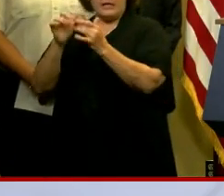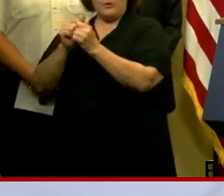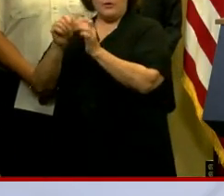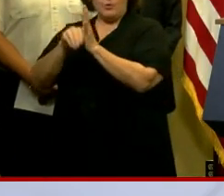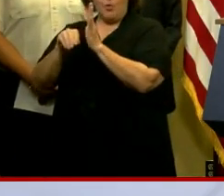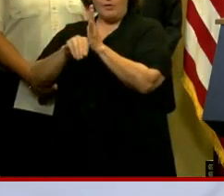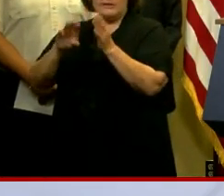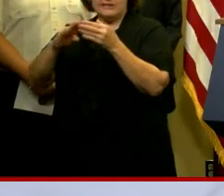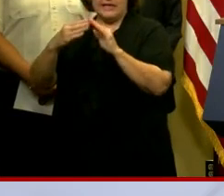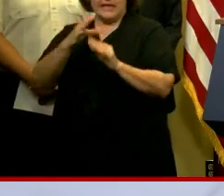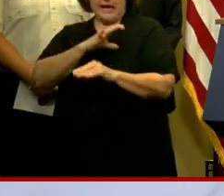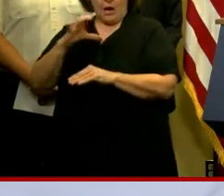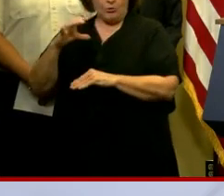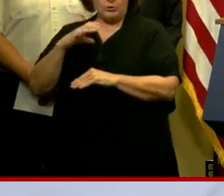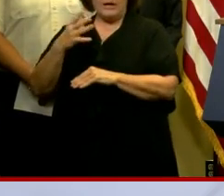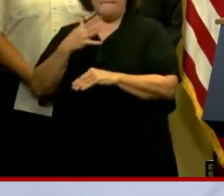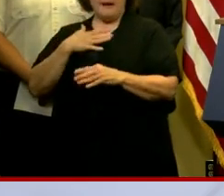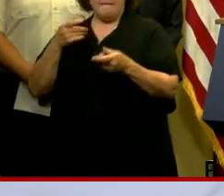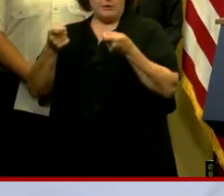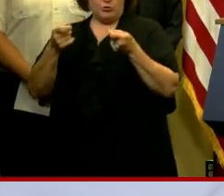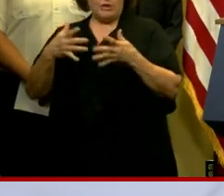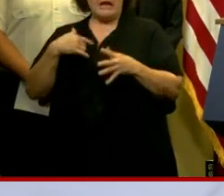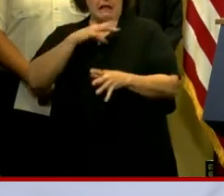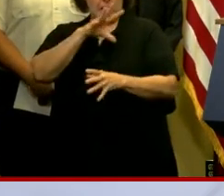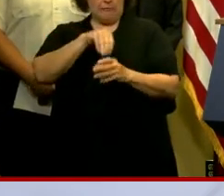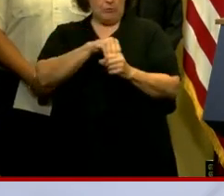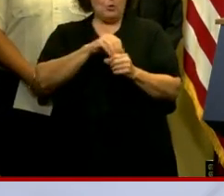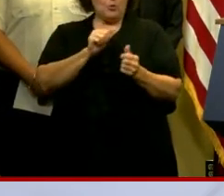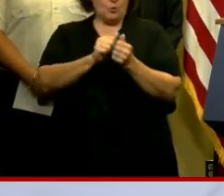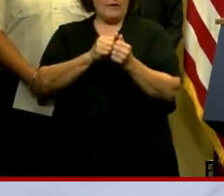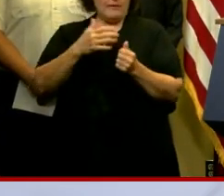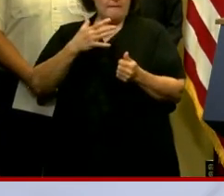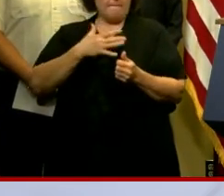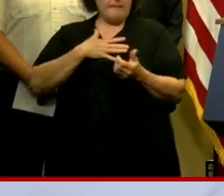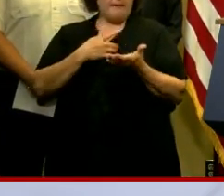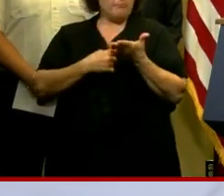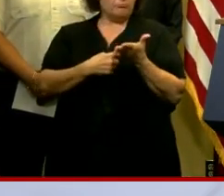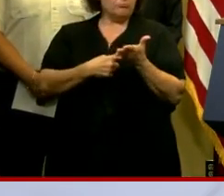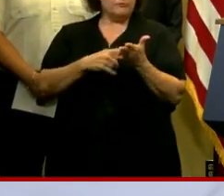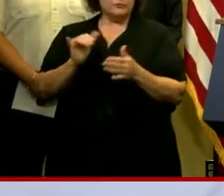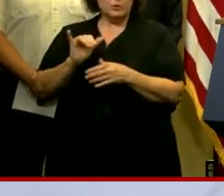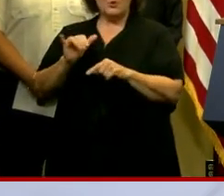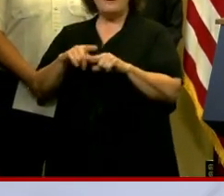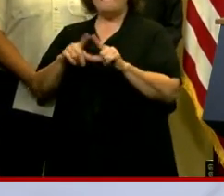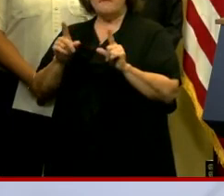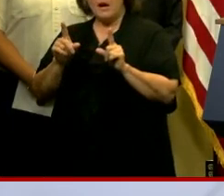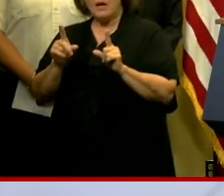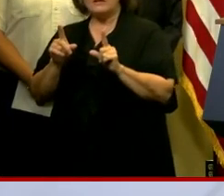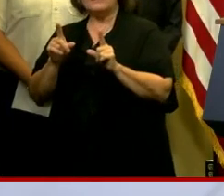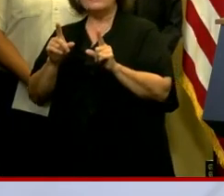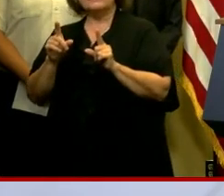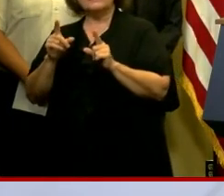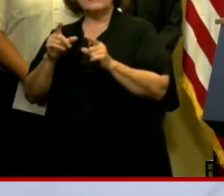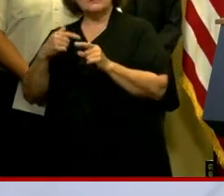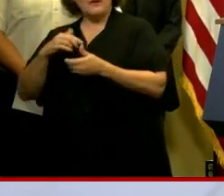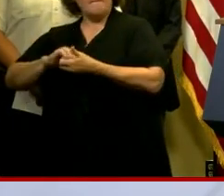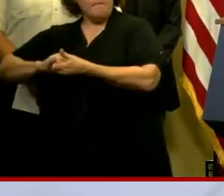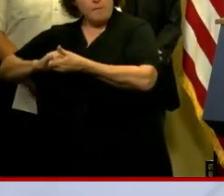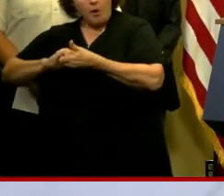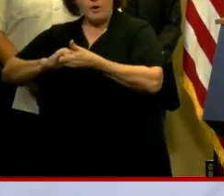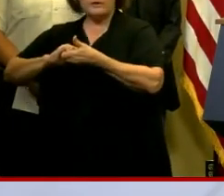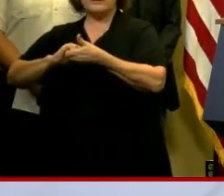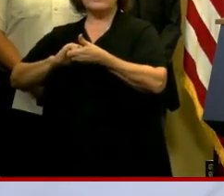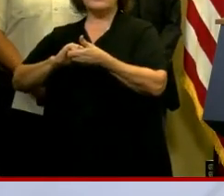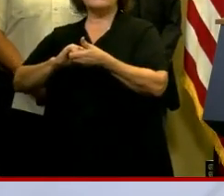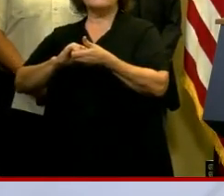New Orleans City Council and in my administration. I include them in my mayoral briefings as well, but as in the spirit of partnership and as